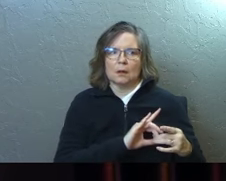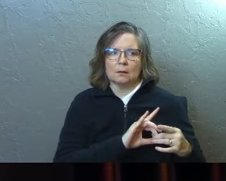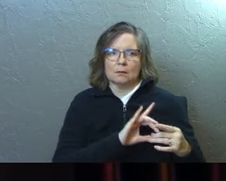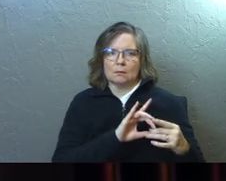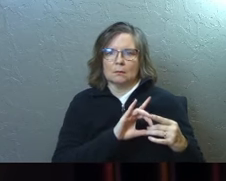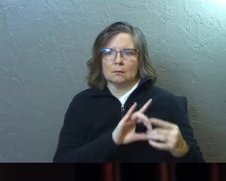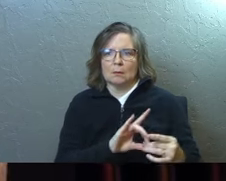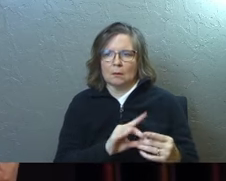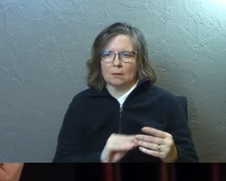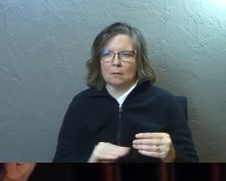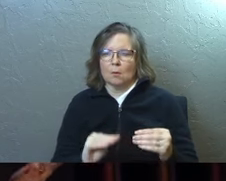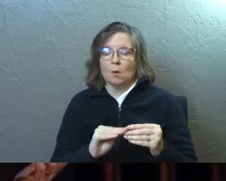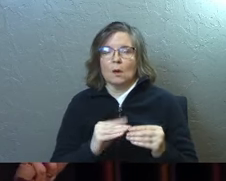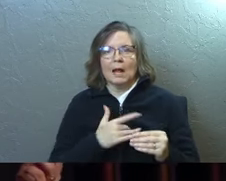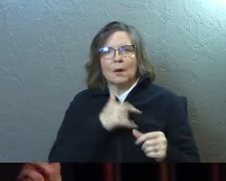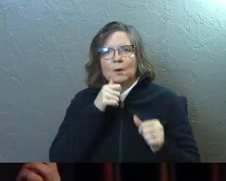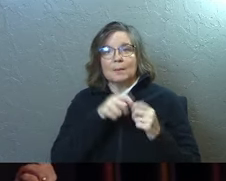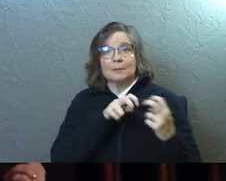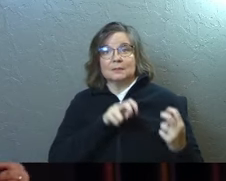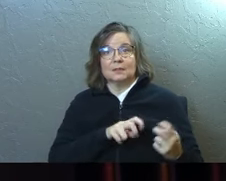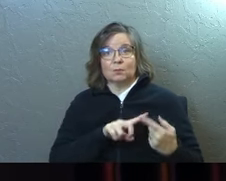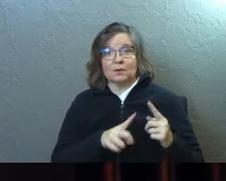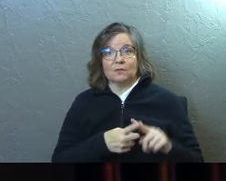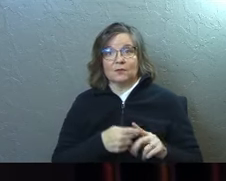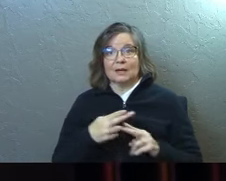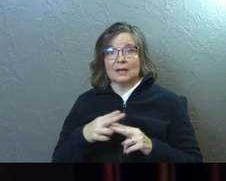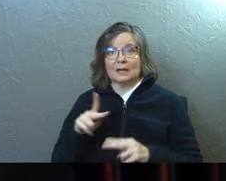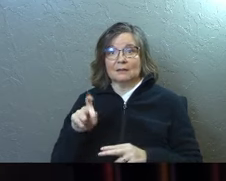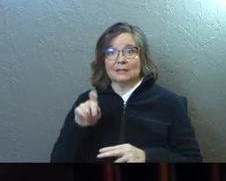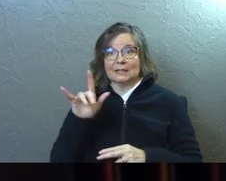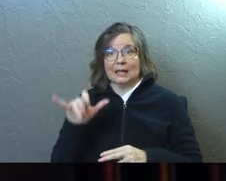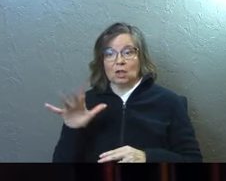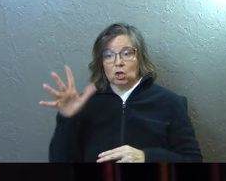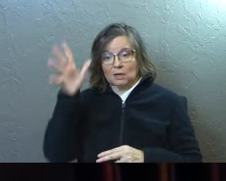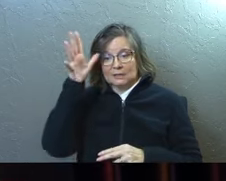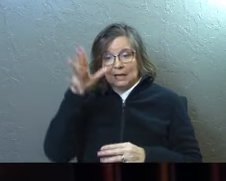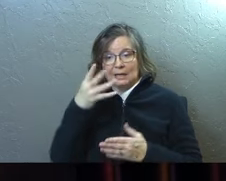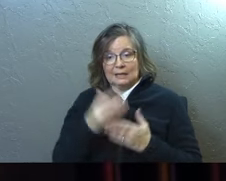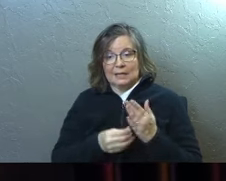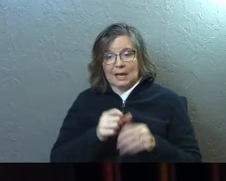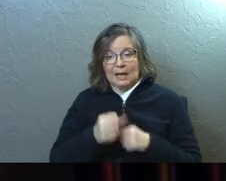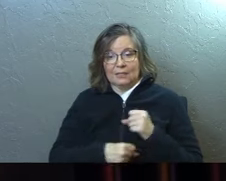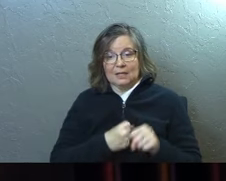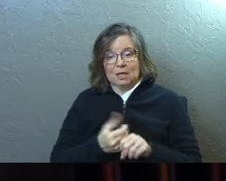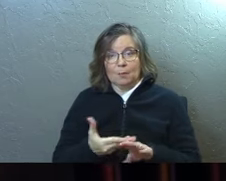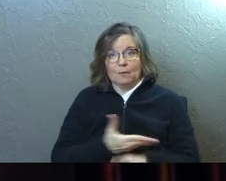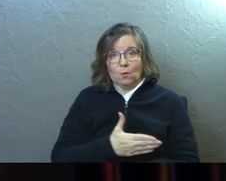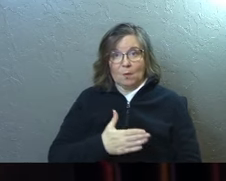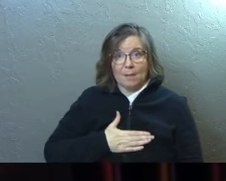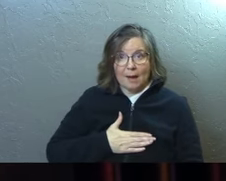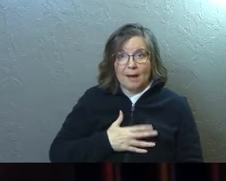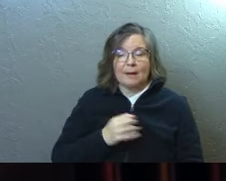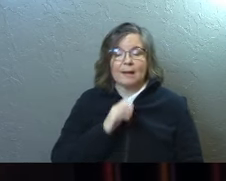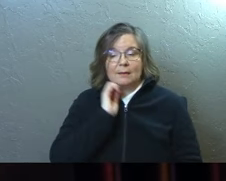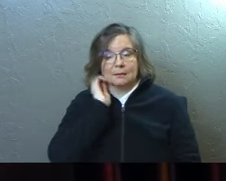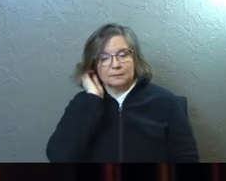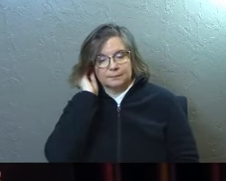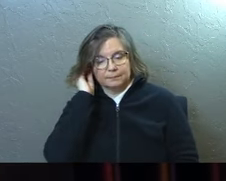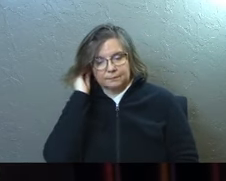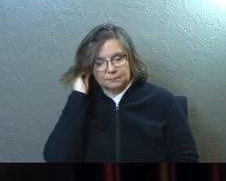asking them about things, and I remember sitting down with a friend. Her name was Kelly, and her dad had died the year before. Mine had died, and